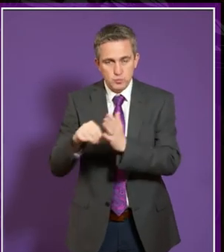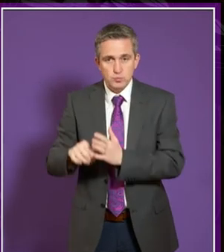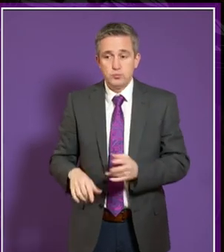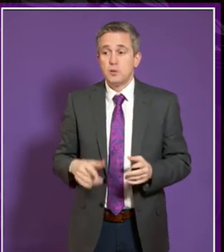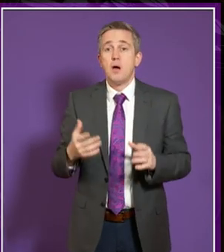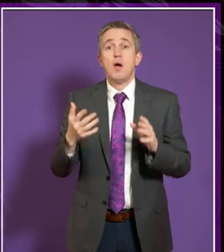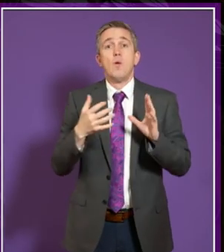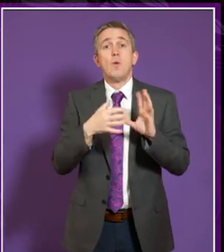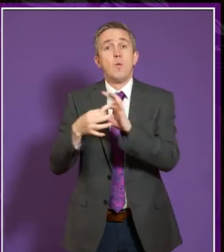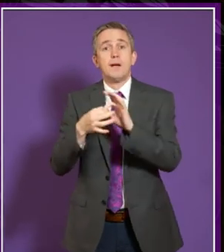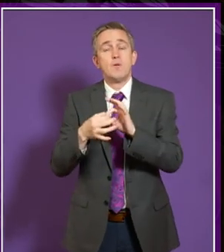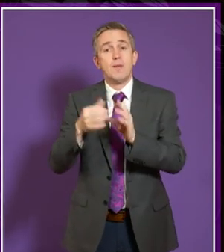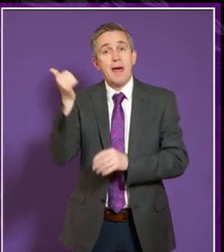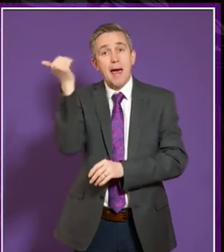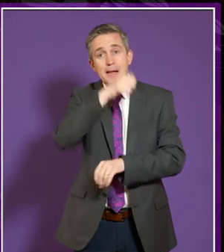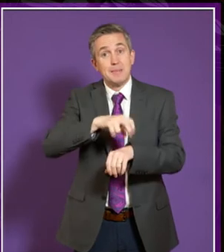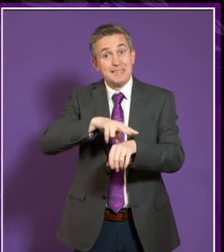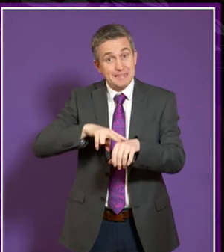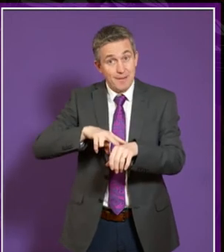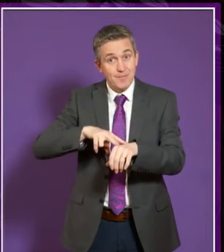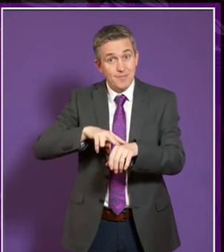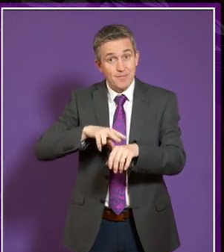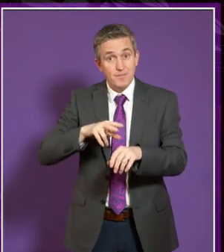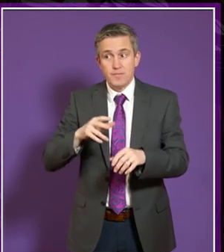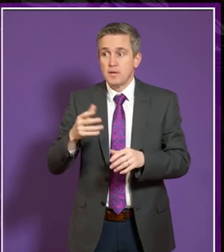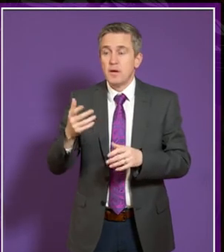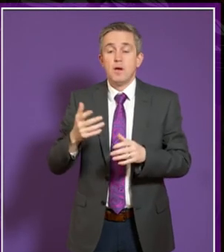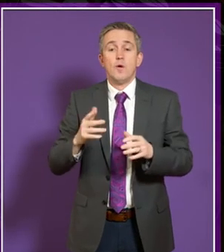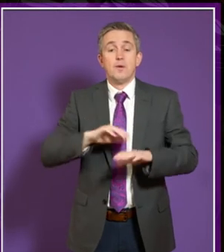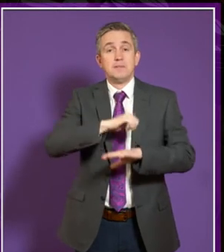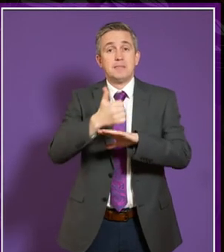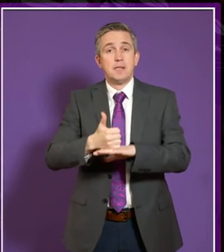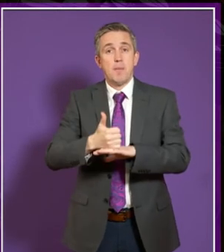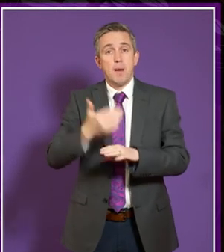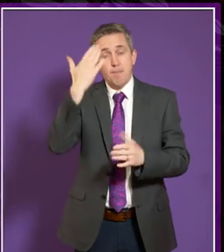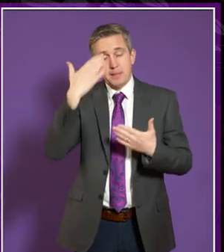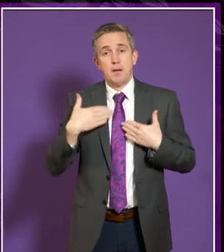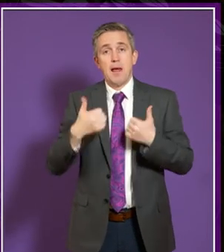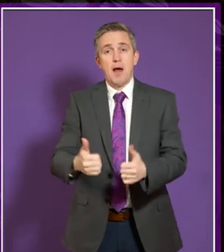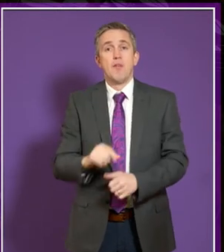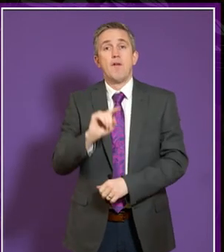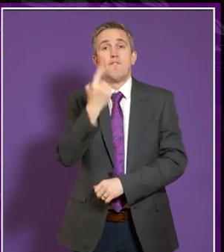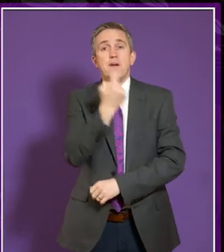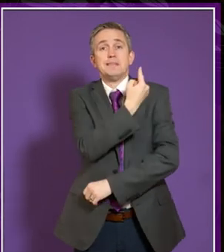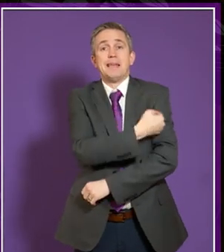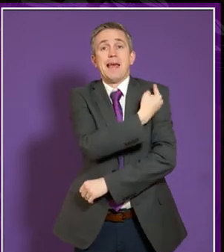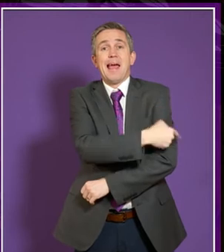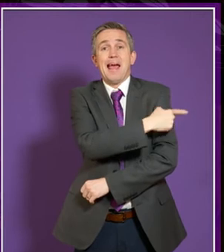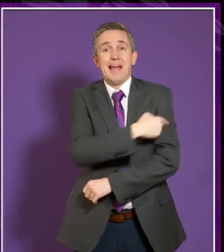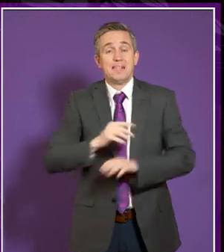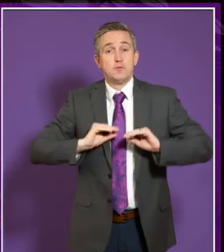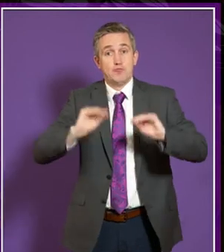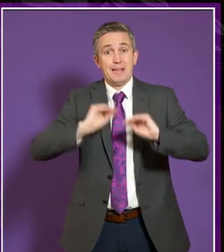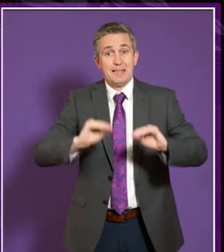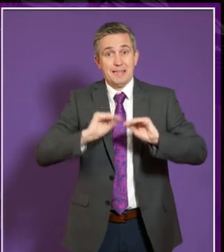we plan to roll out we're we've started a mental health first aid training program which is going to be rolled